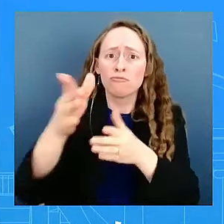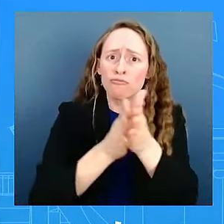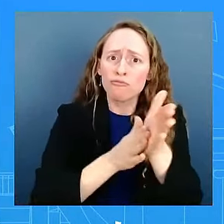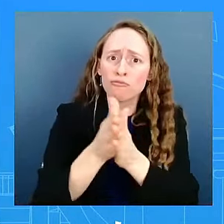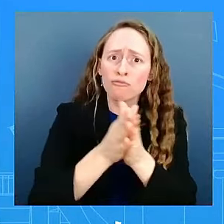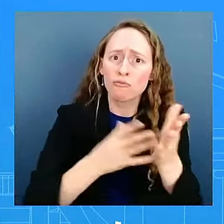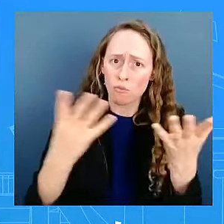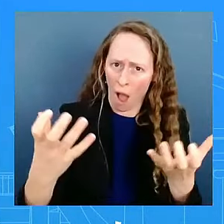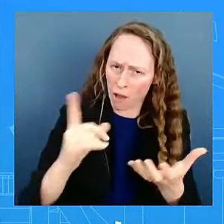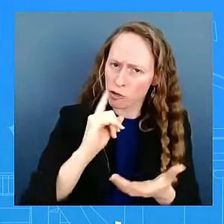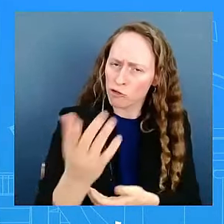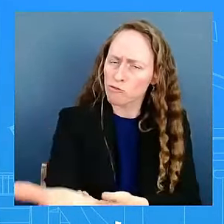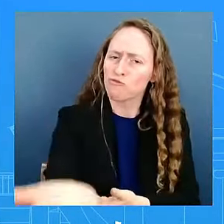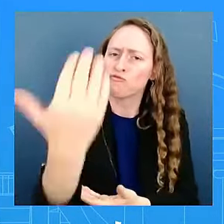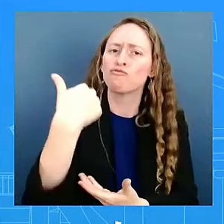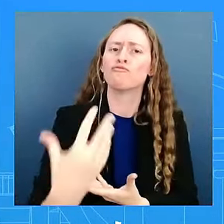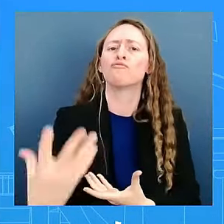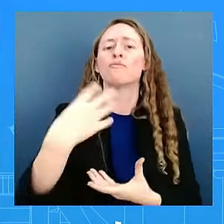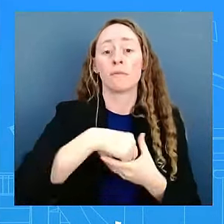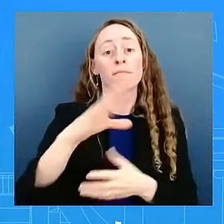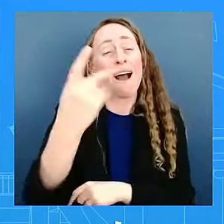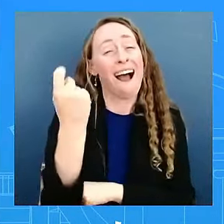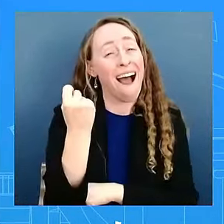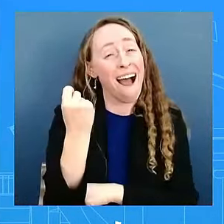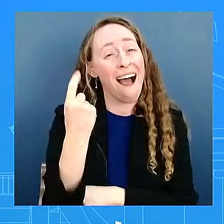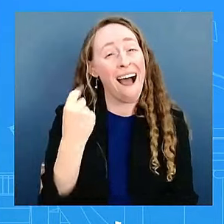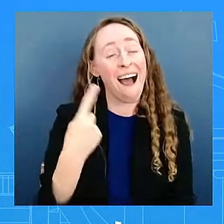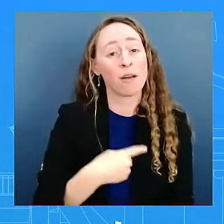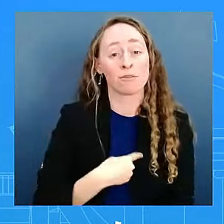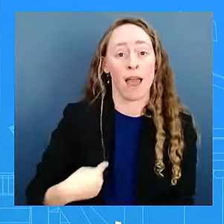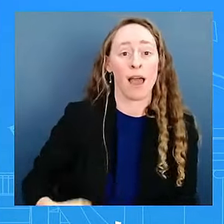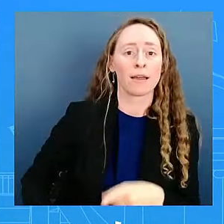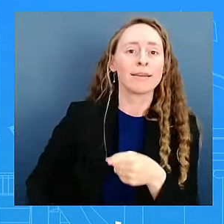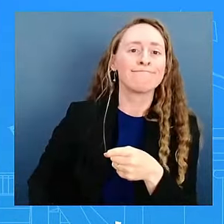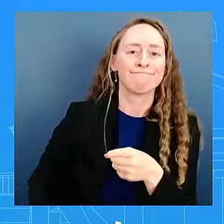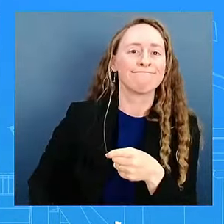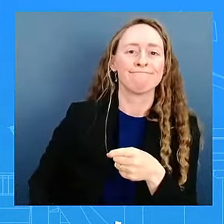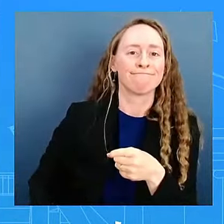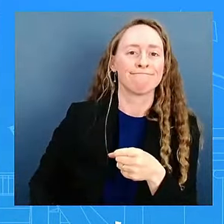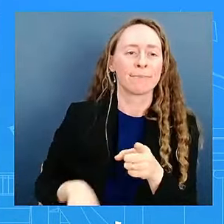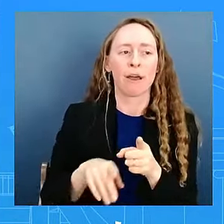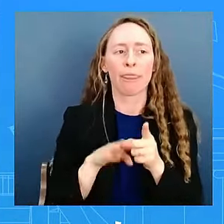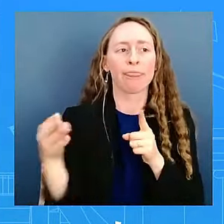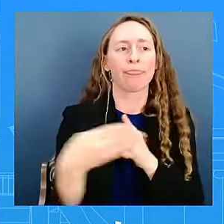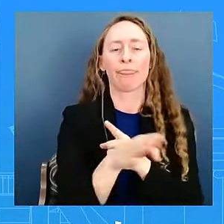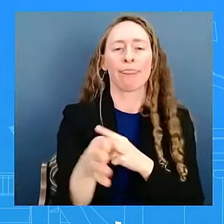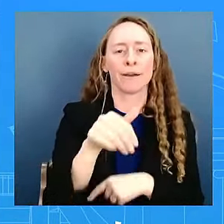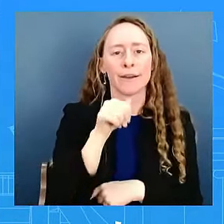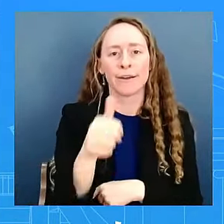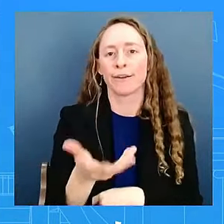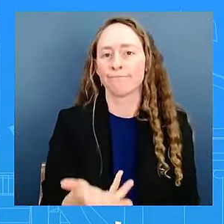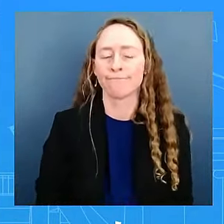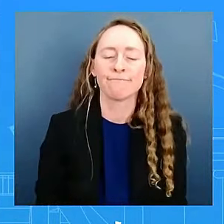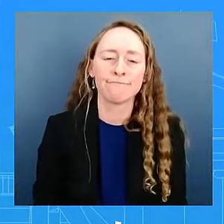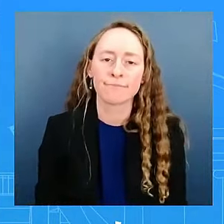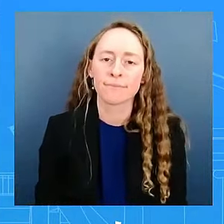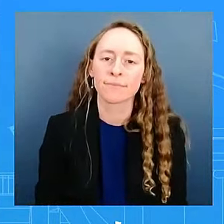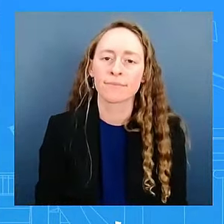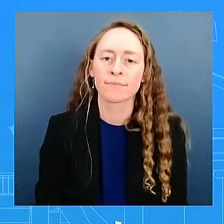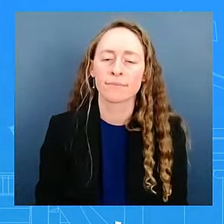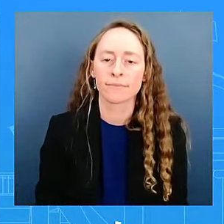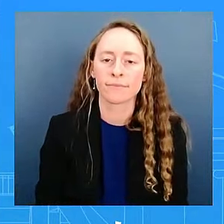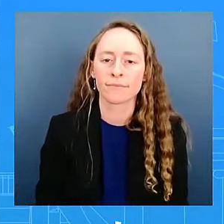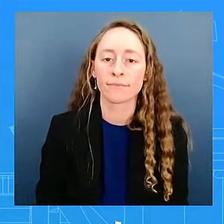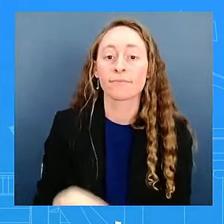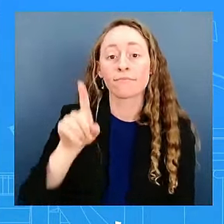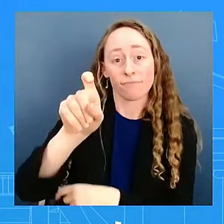seen that coming out of the PRC. Russia and Ukraine. Does the United States know the whereabouts of Paul Whelan? And can you confirm the report